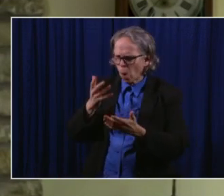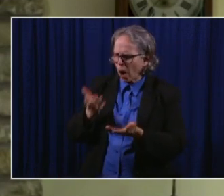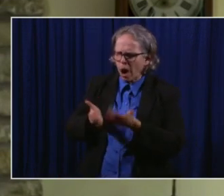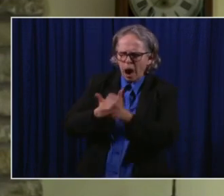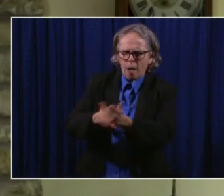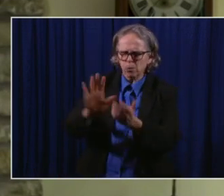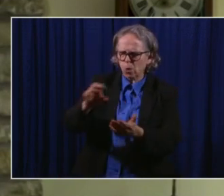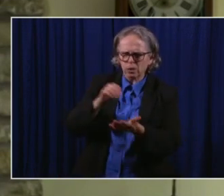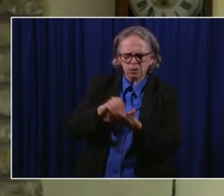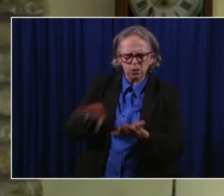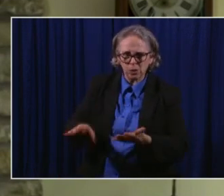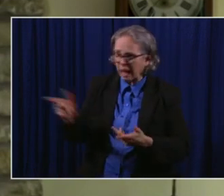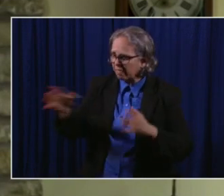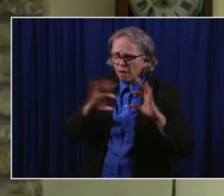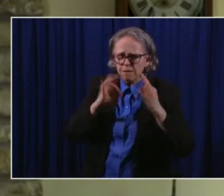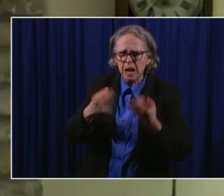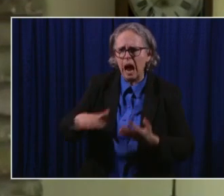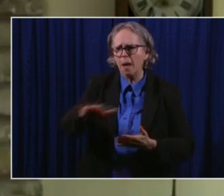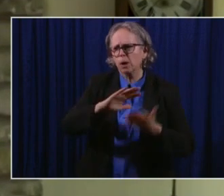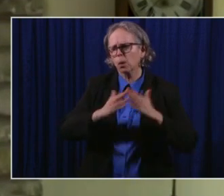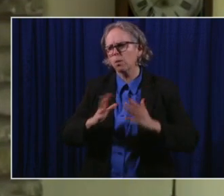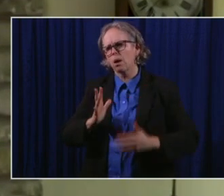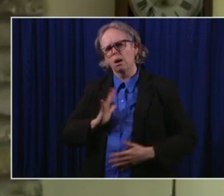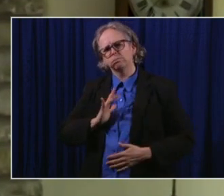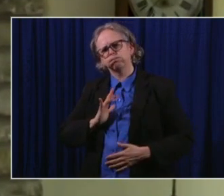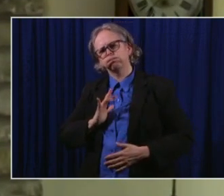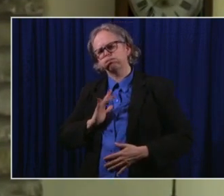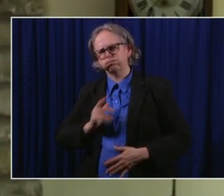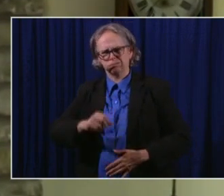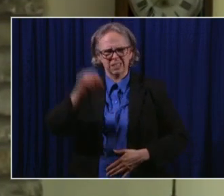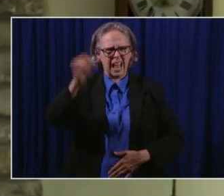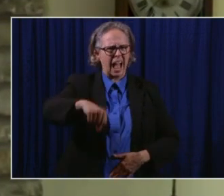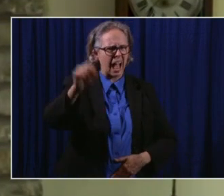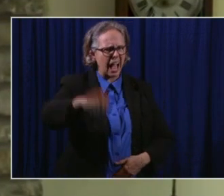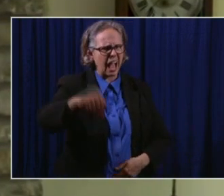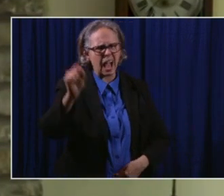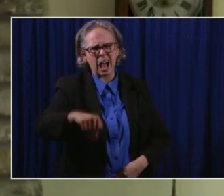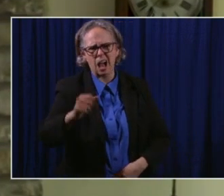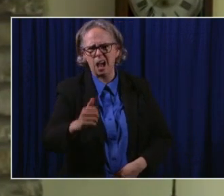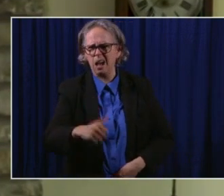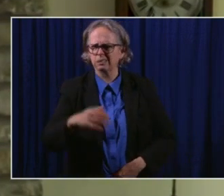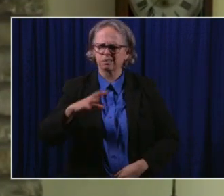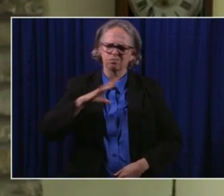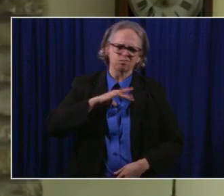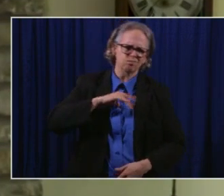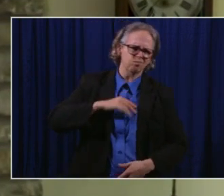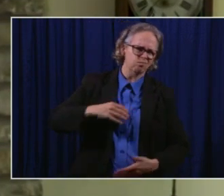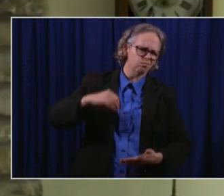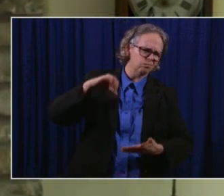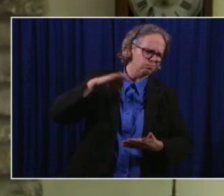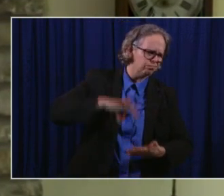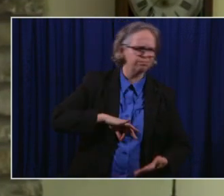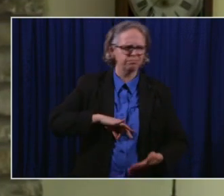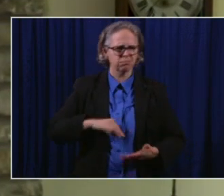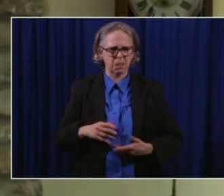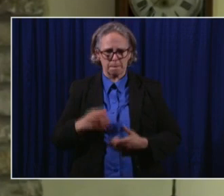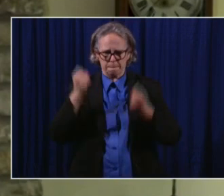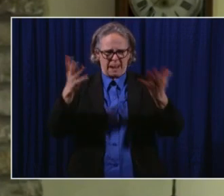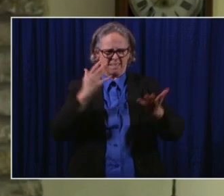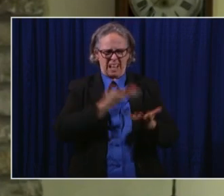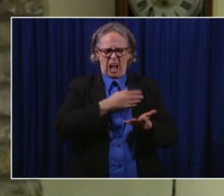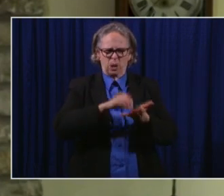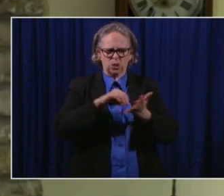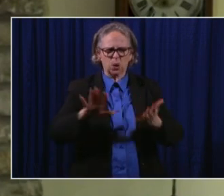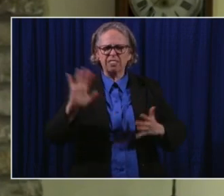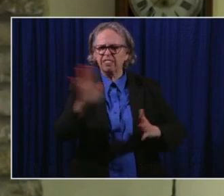other people in the community. Absolutely. Absolutely. We have a large percentage of our scholars who have family members who have been